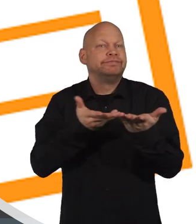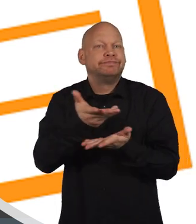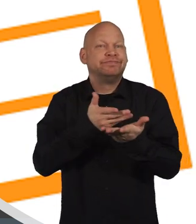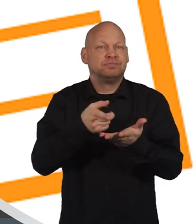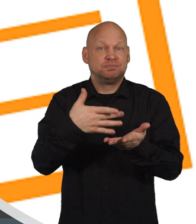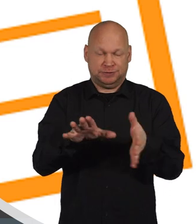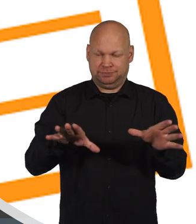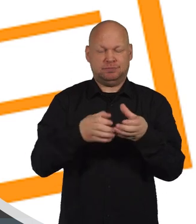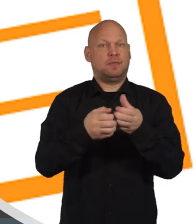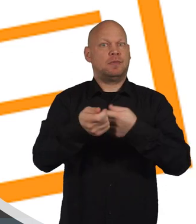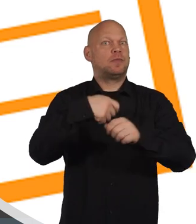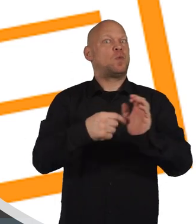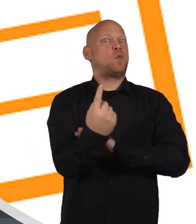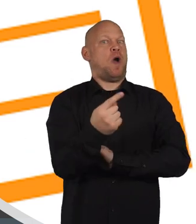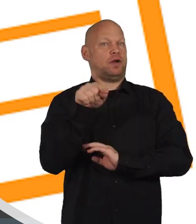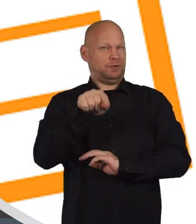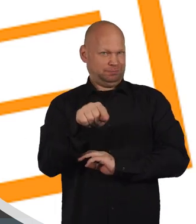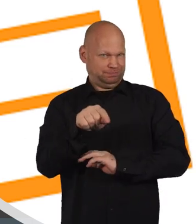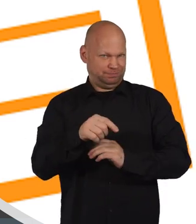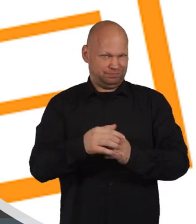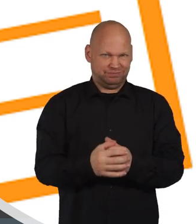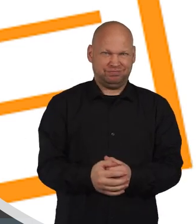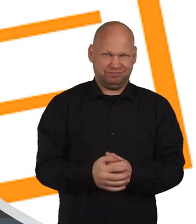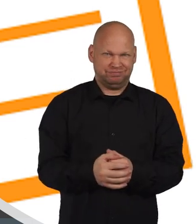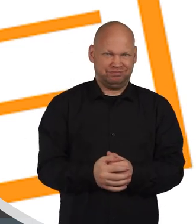that's set up as a result of making one.